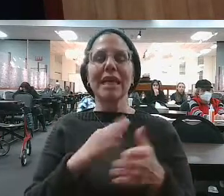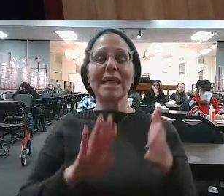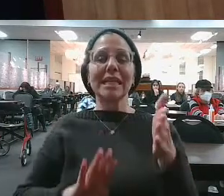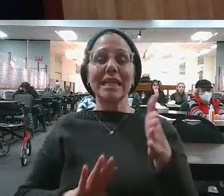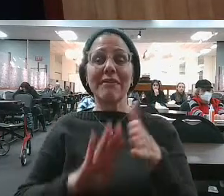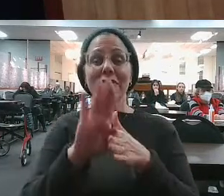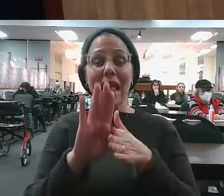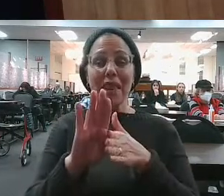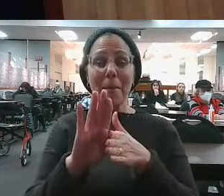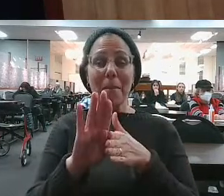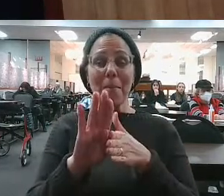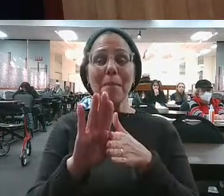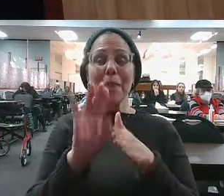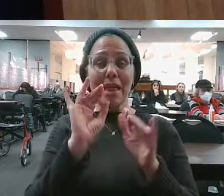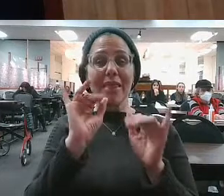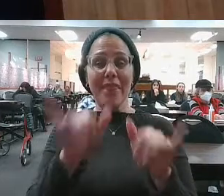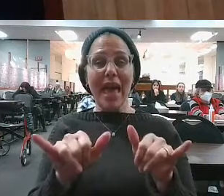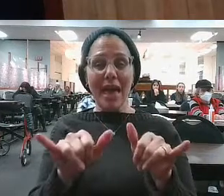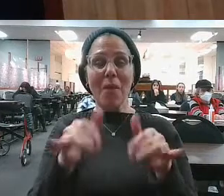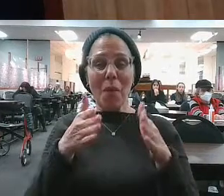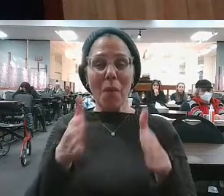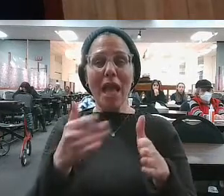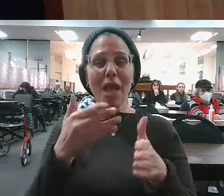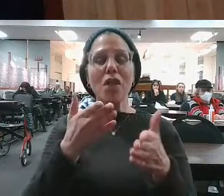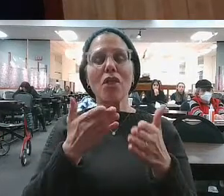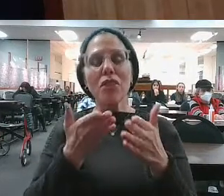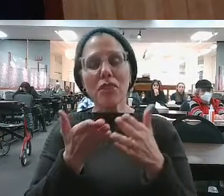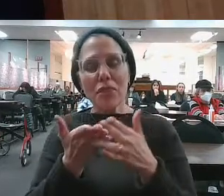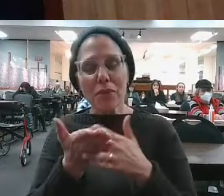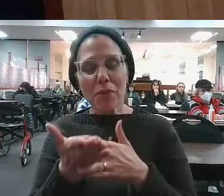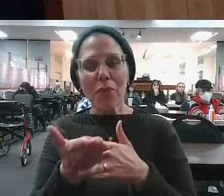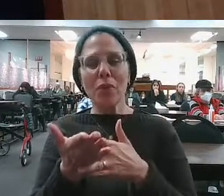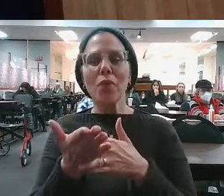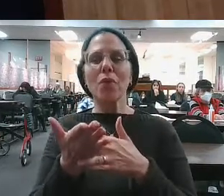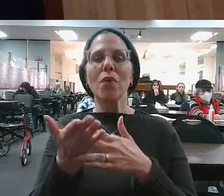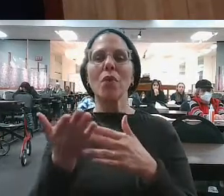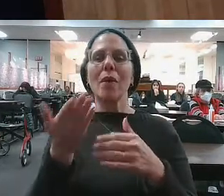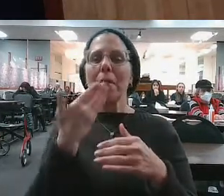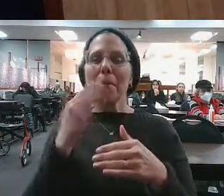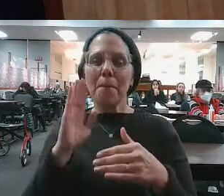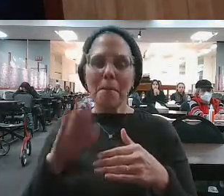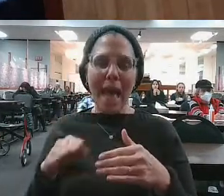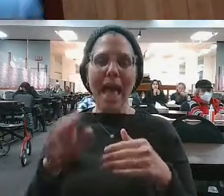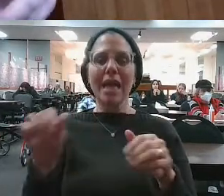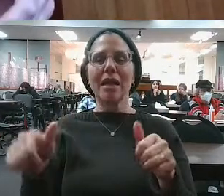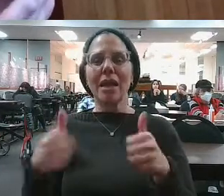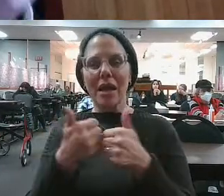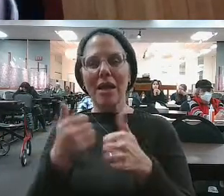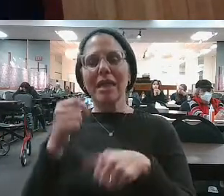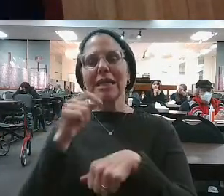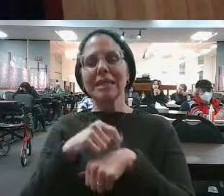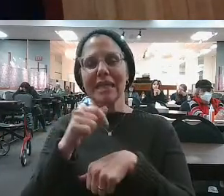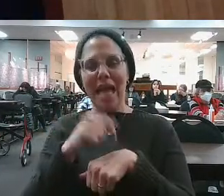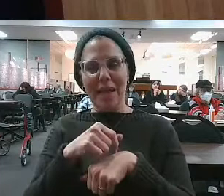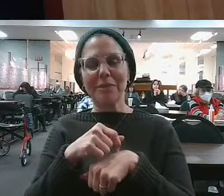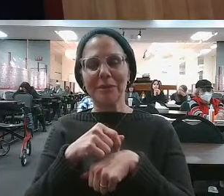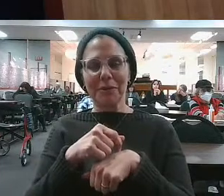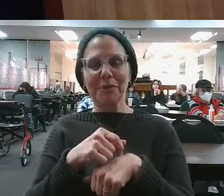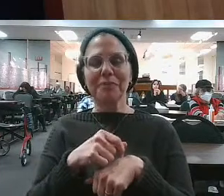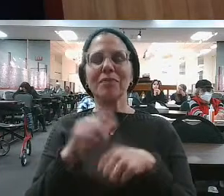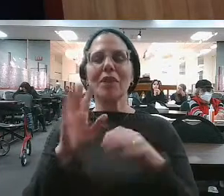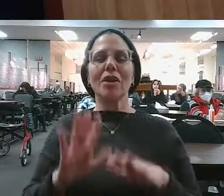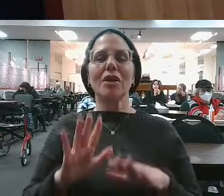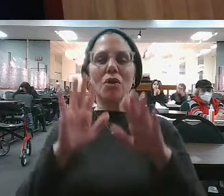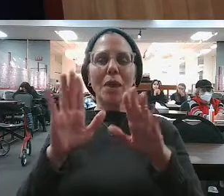who they were, not despite, you see, people often think that great people become great people despite their challenges. It's just the